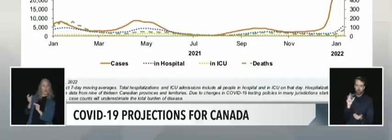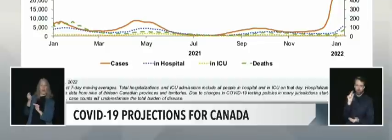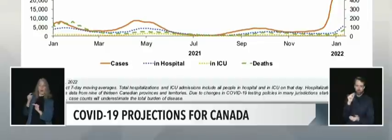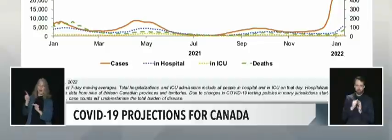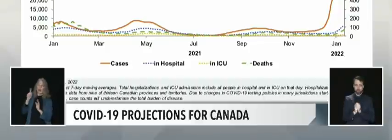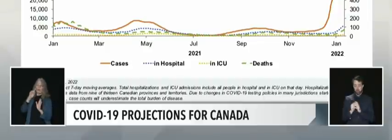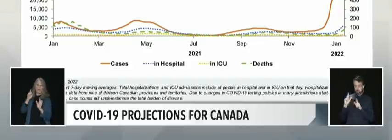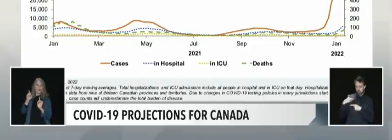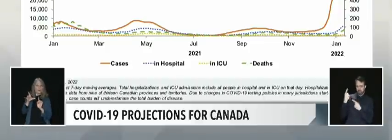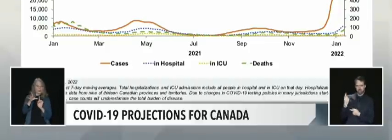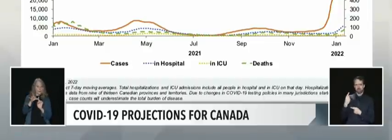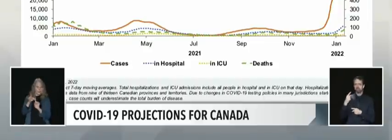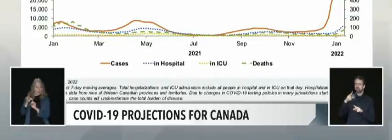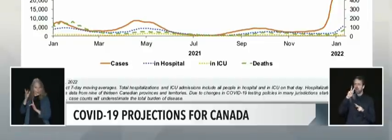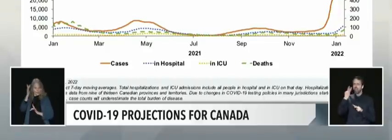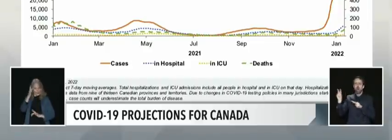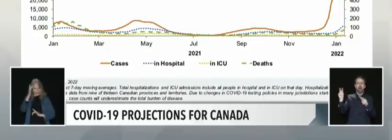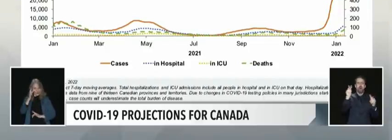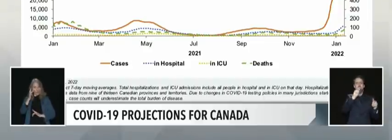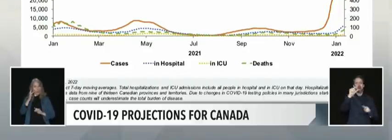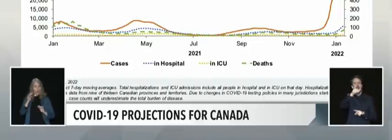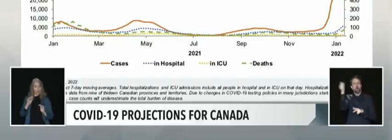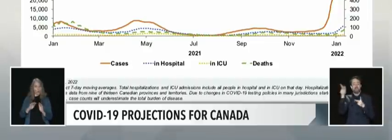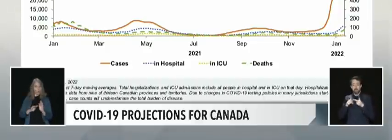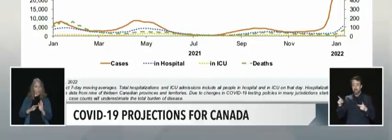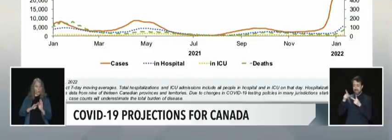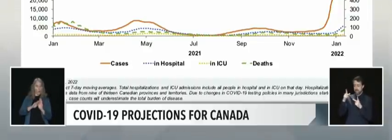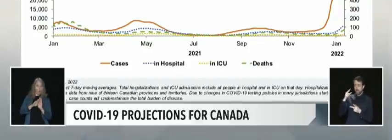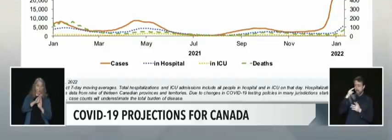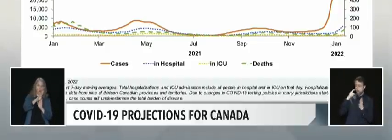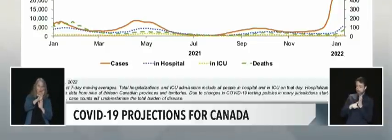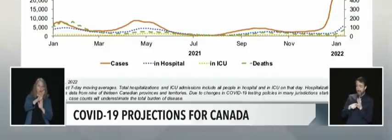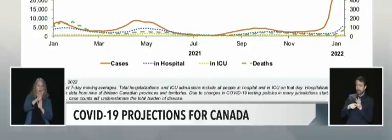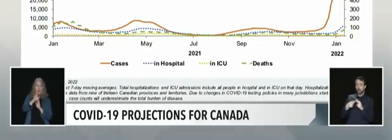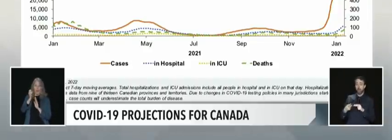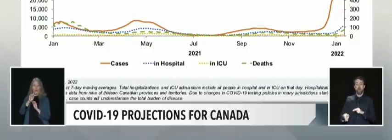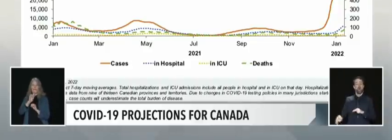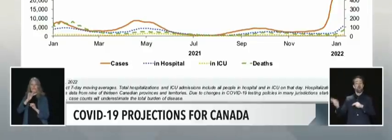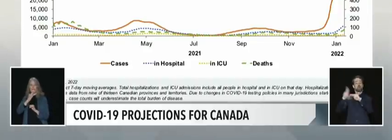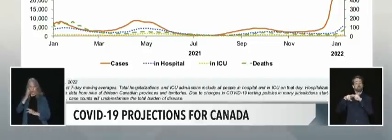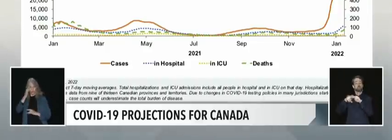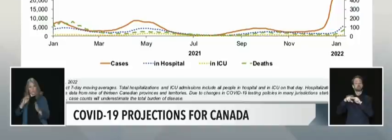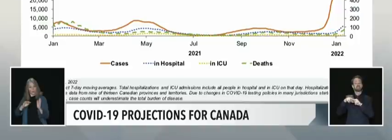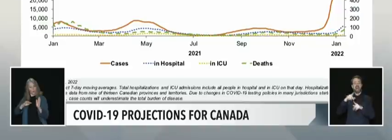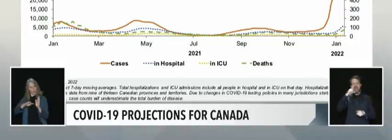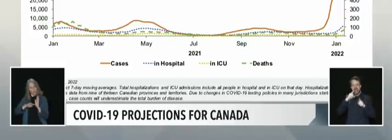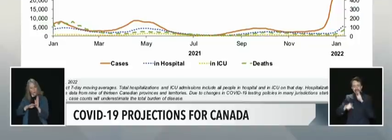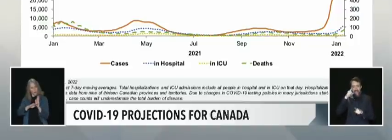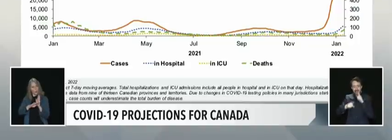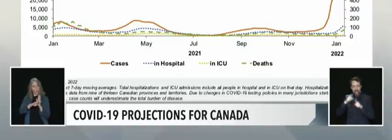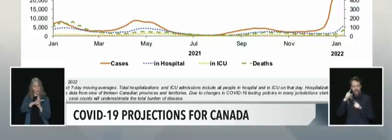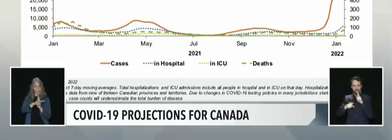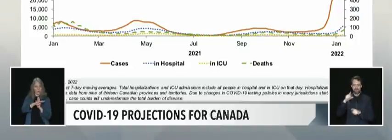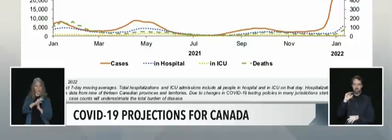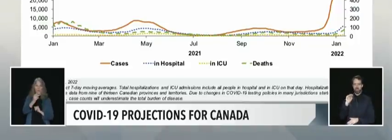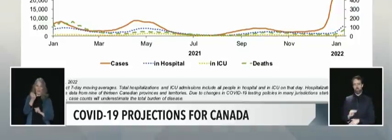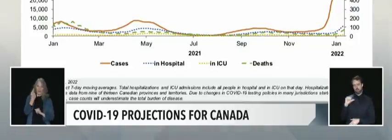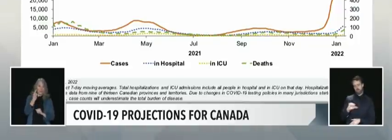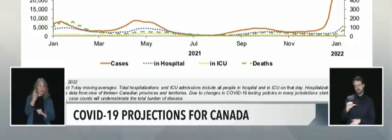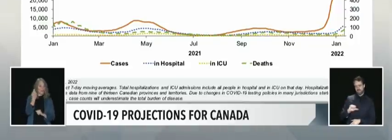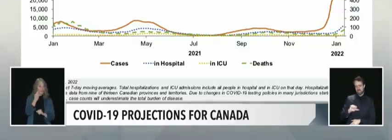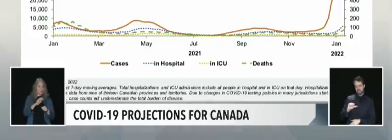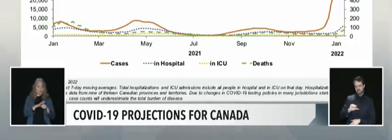at the same explosive rate as cases, the record high volume of cases associated with the Omicron surge